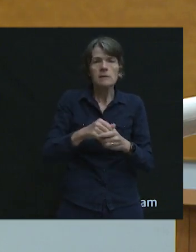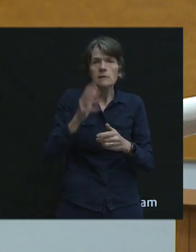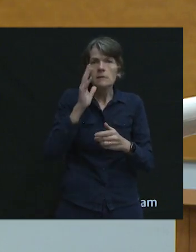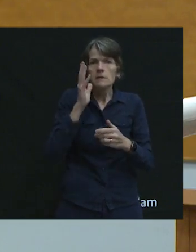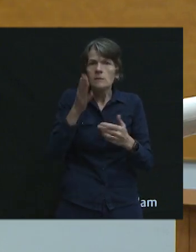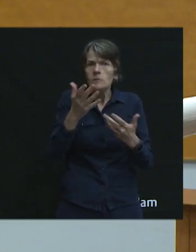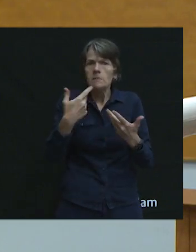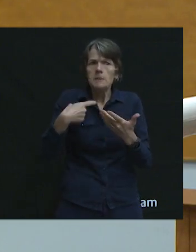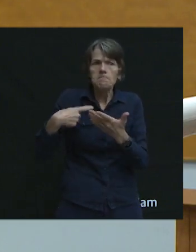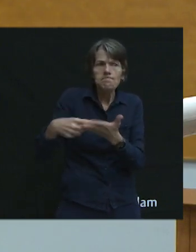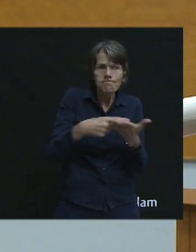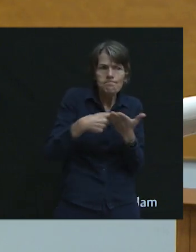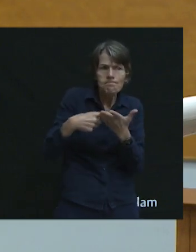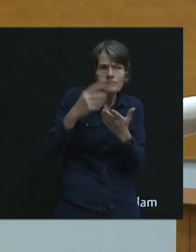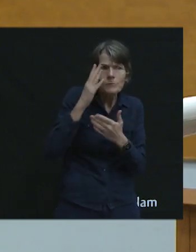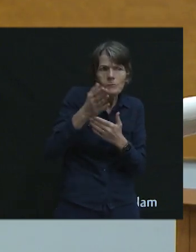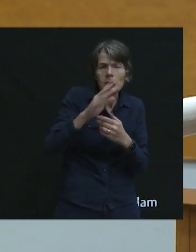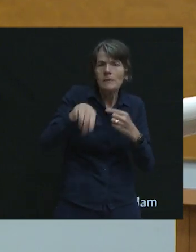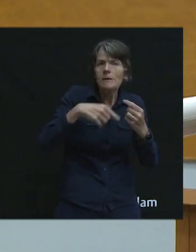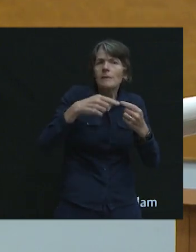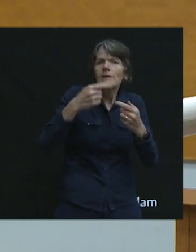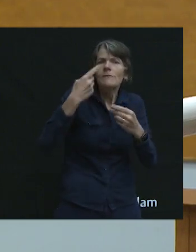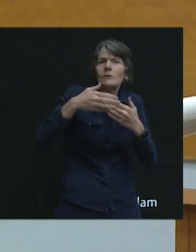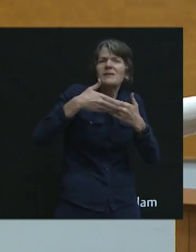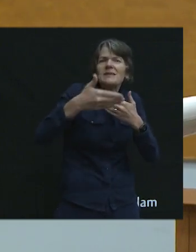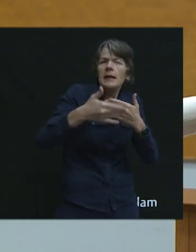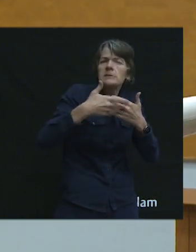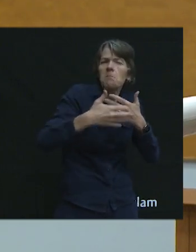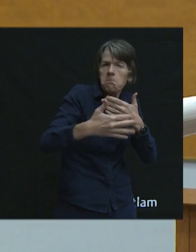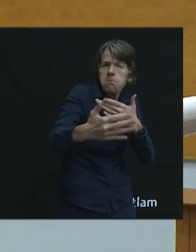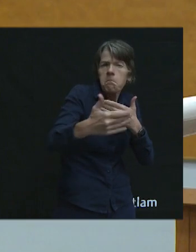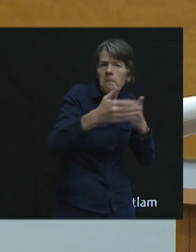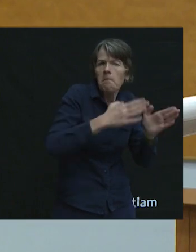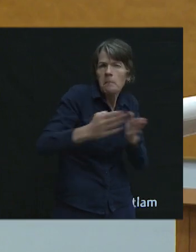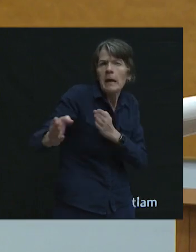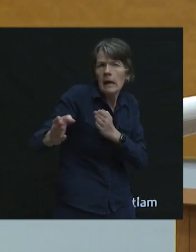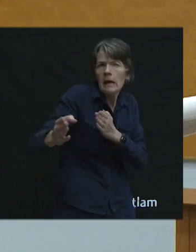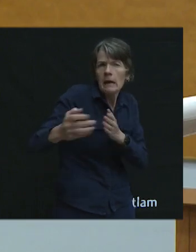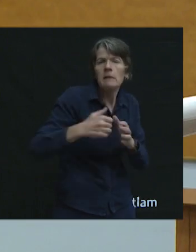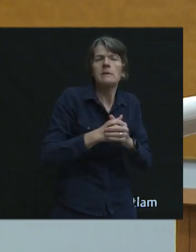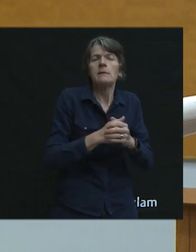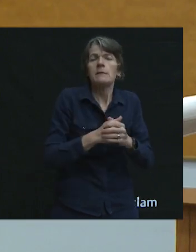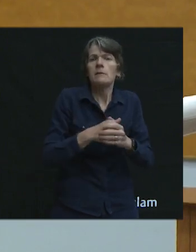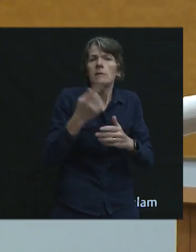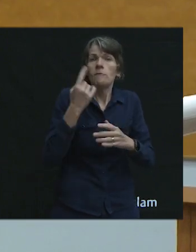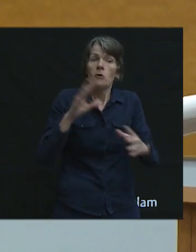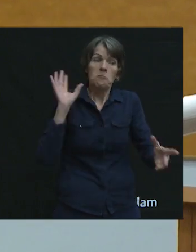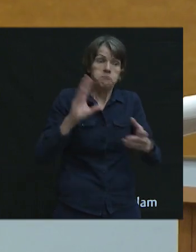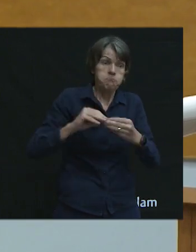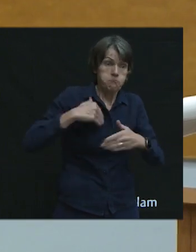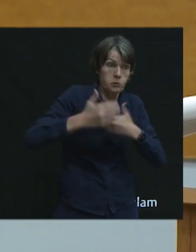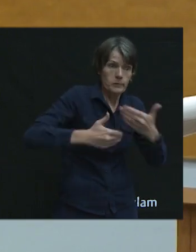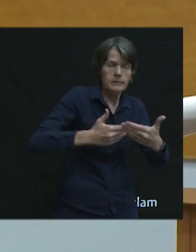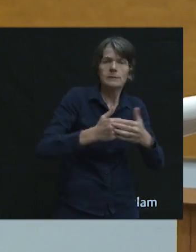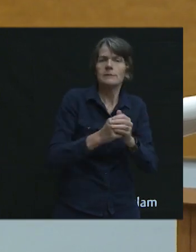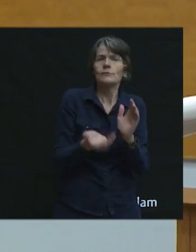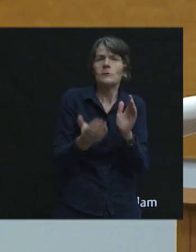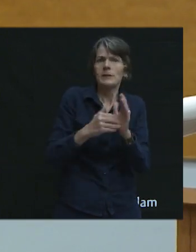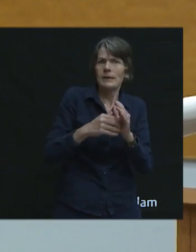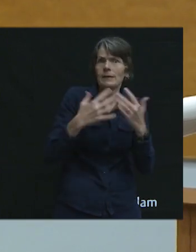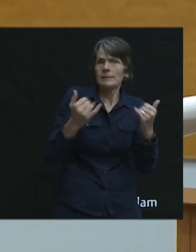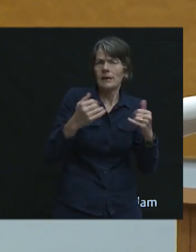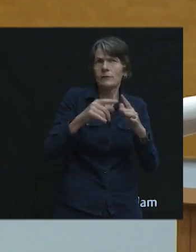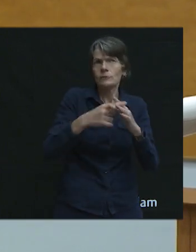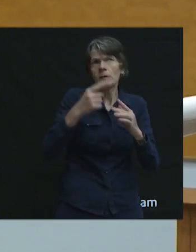are going to need to be kind of talked about when the next phases of planning and implementation come for the overall process. So again, be thinking